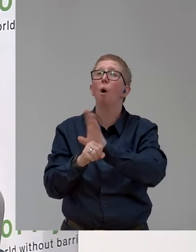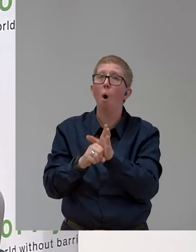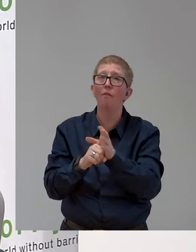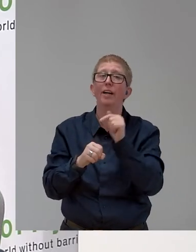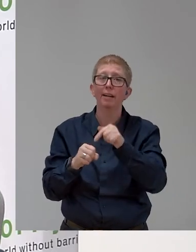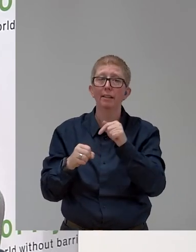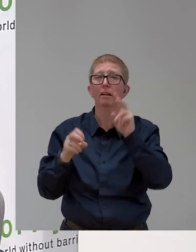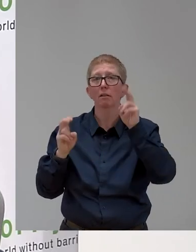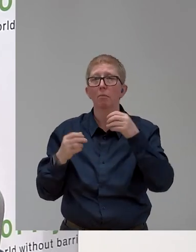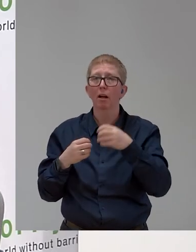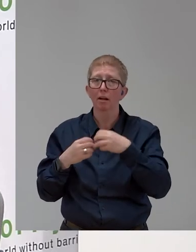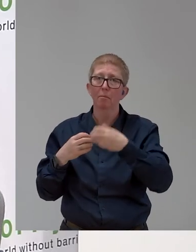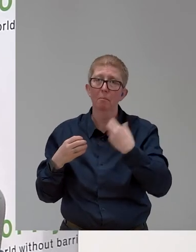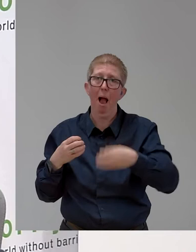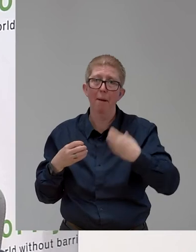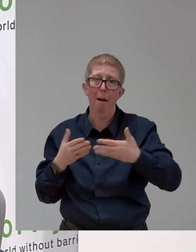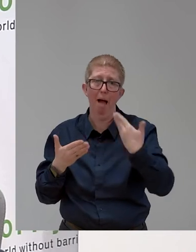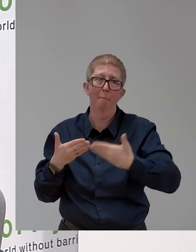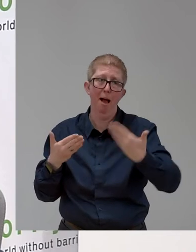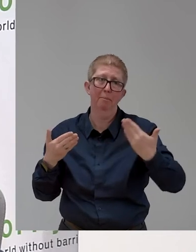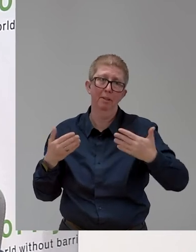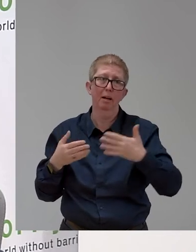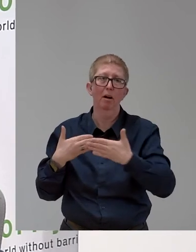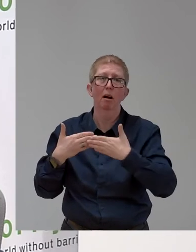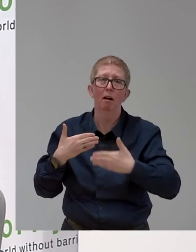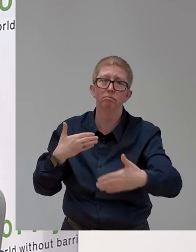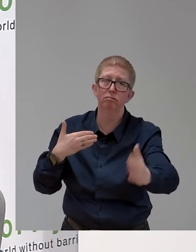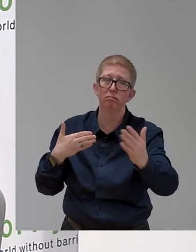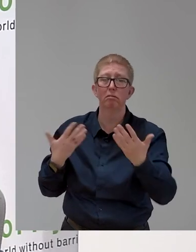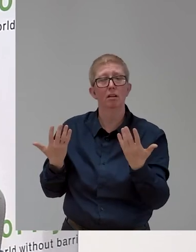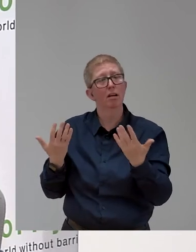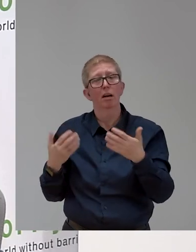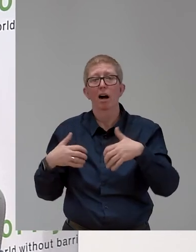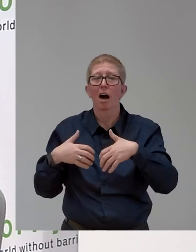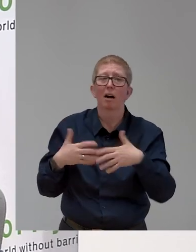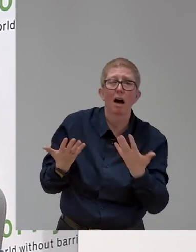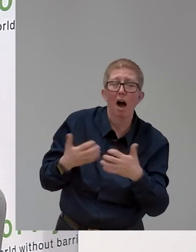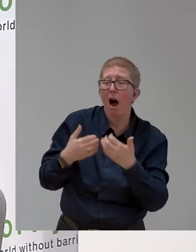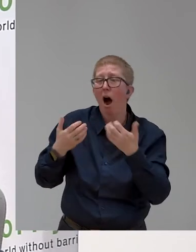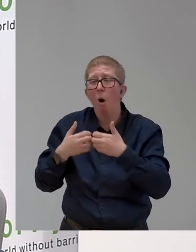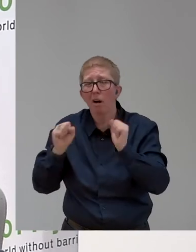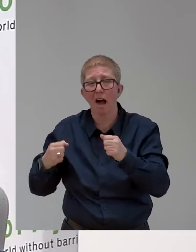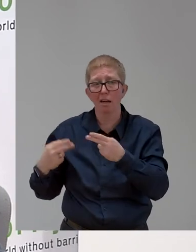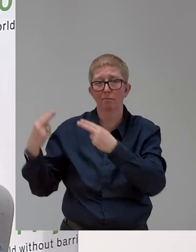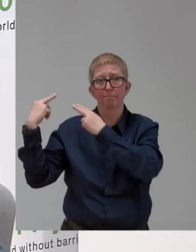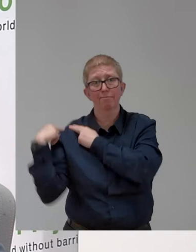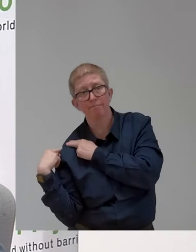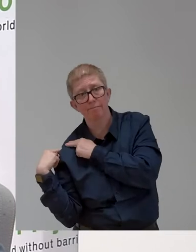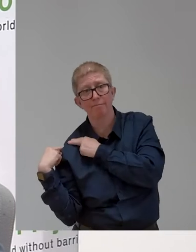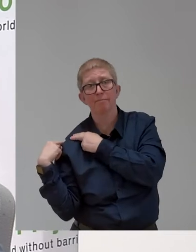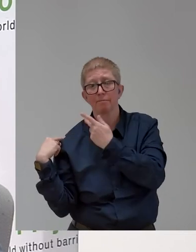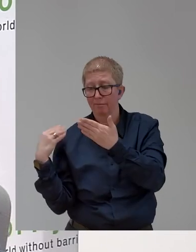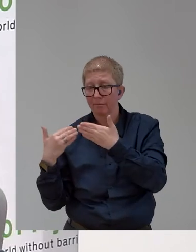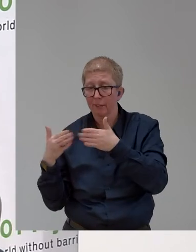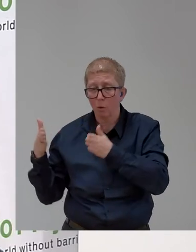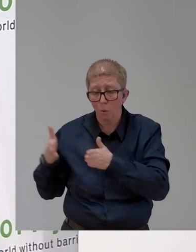we can create a responsible and sustainable way out of that. First of all, what we've